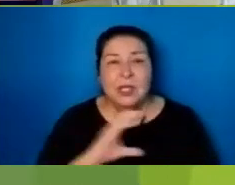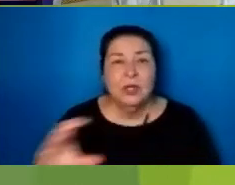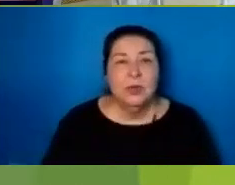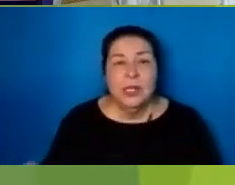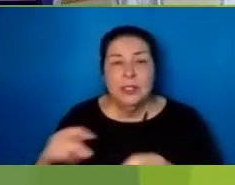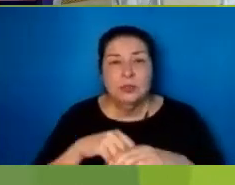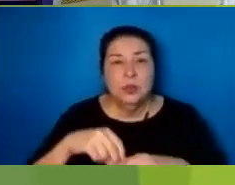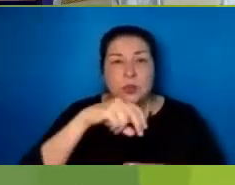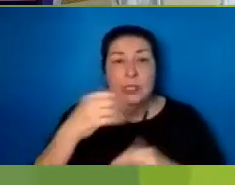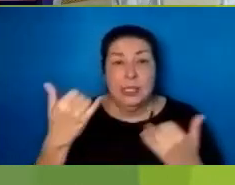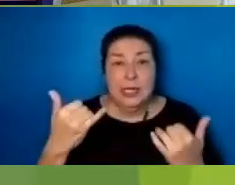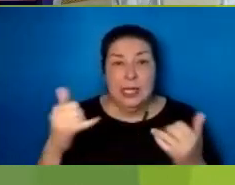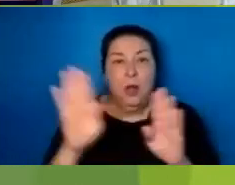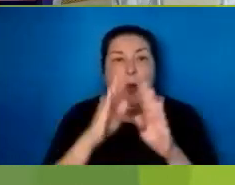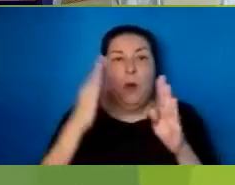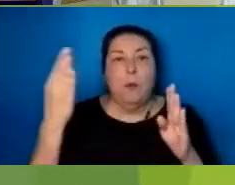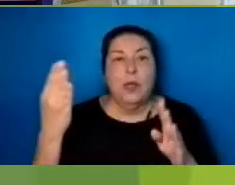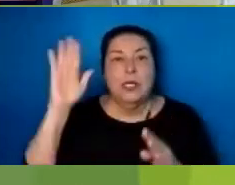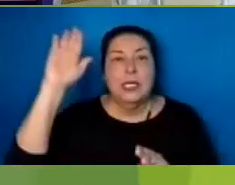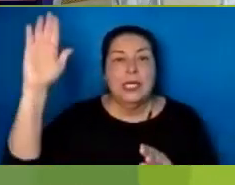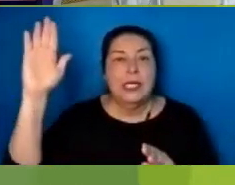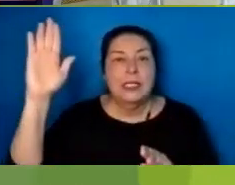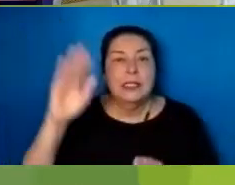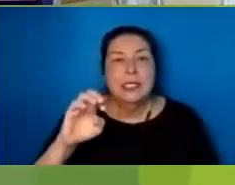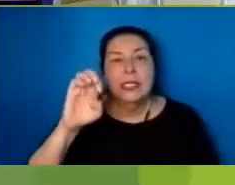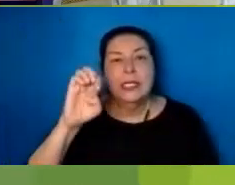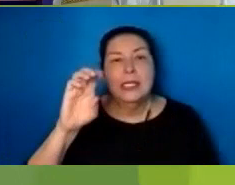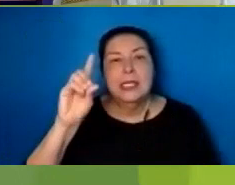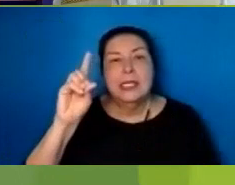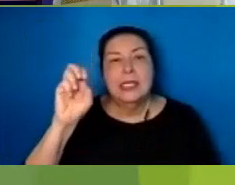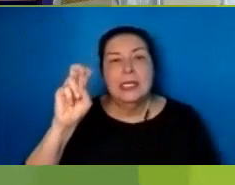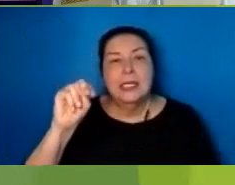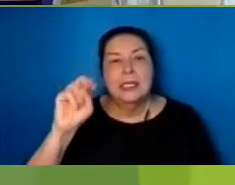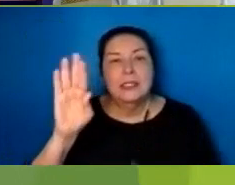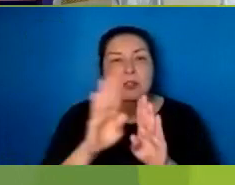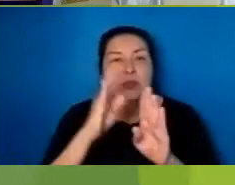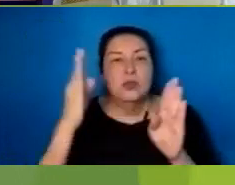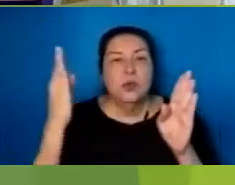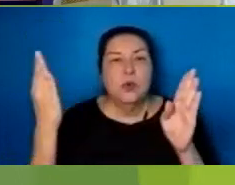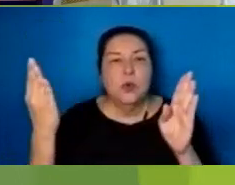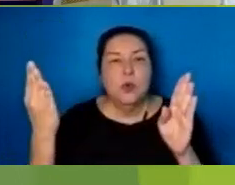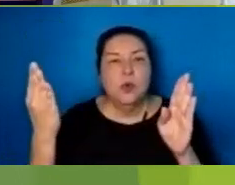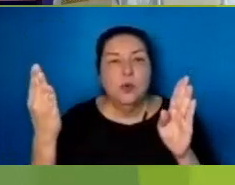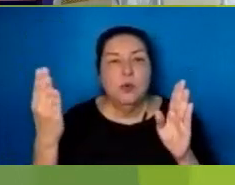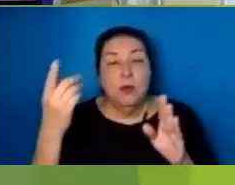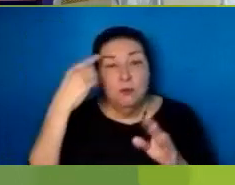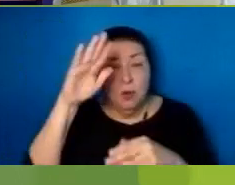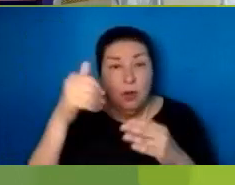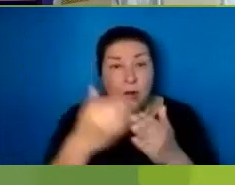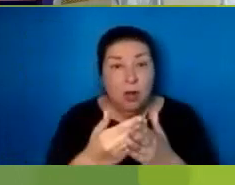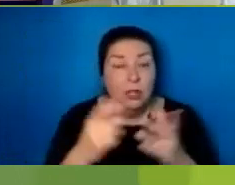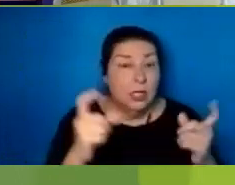open, is buried in store. For all our